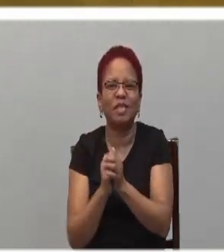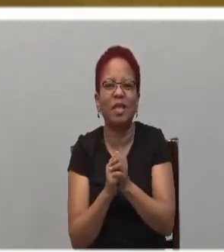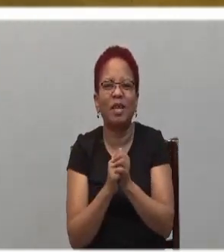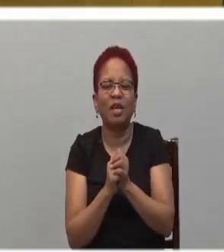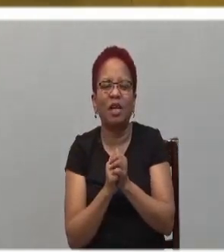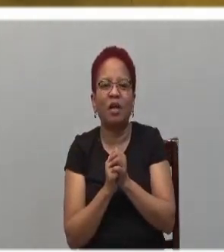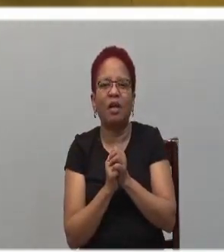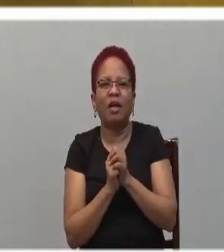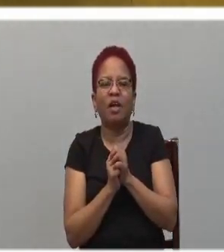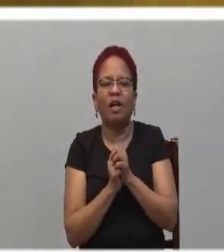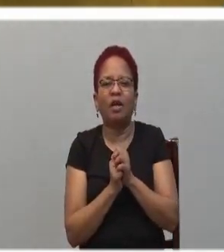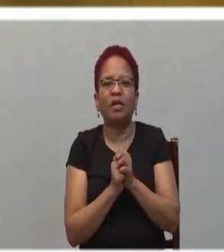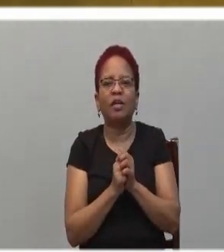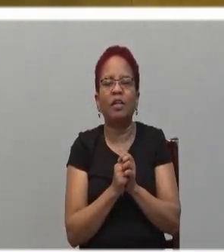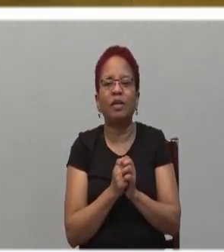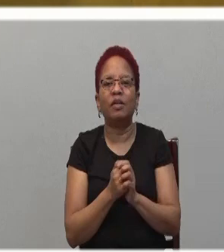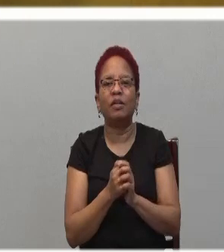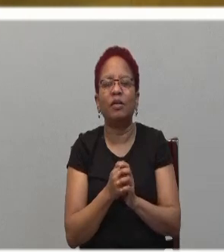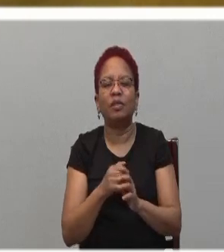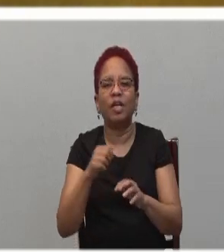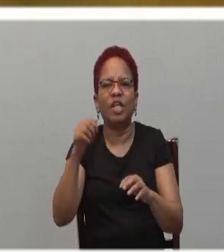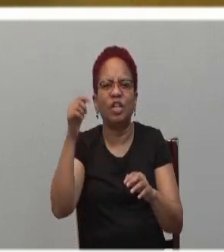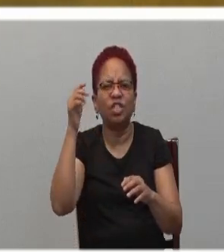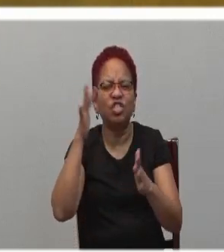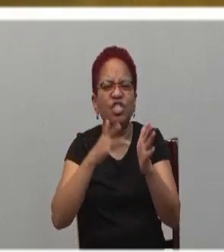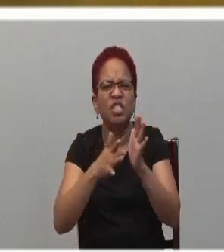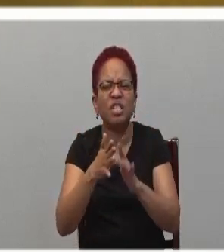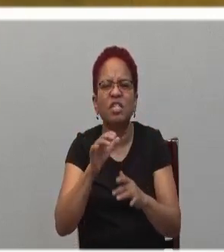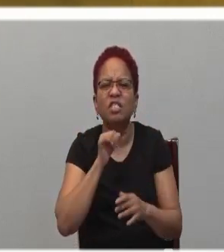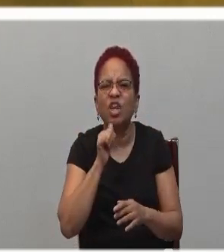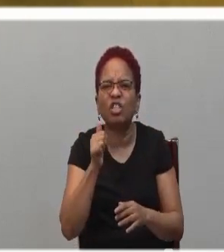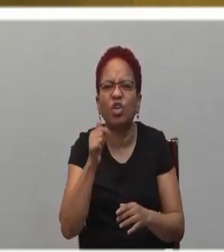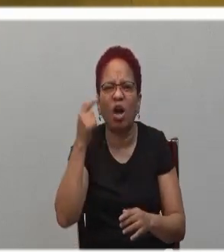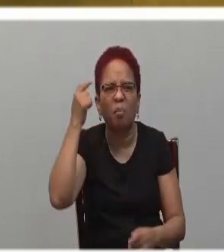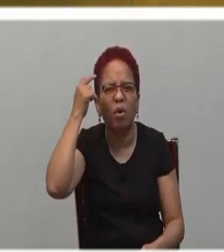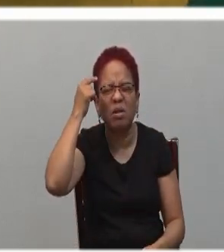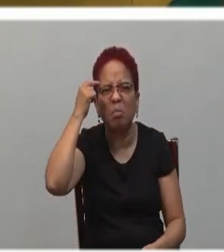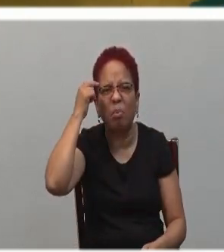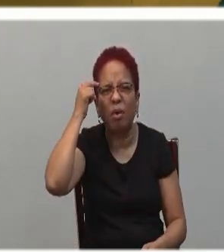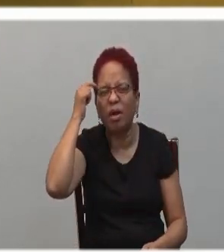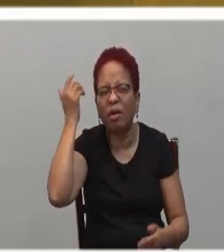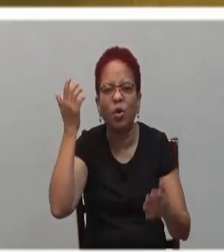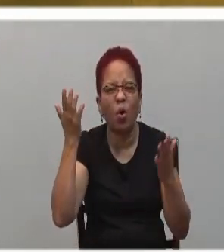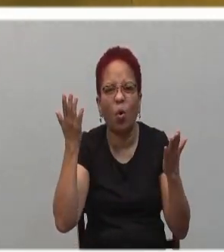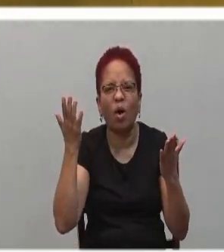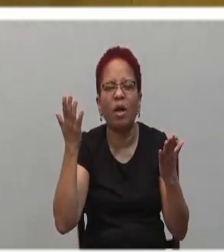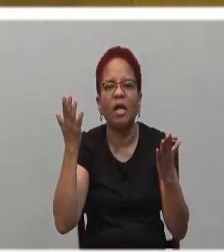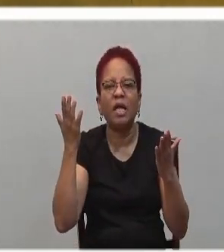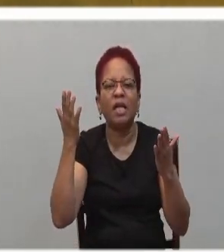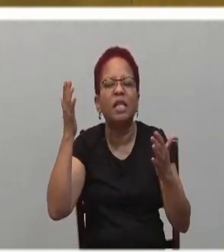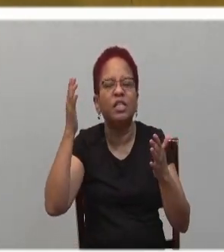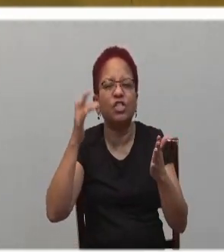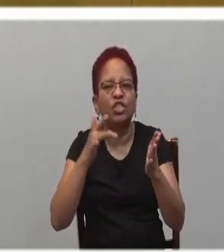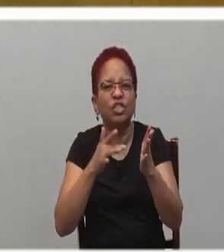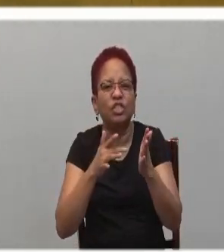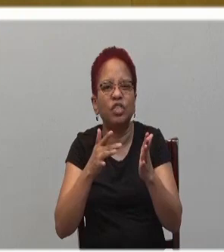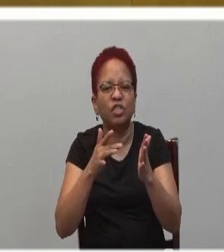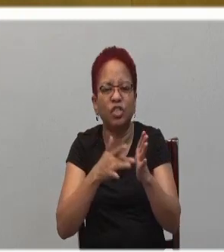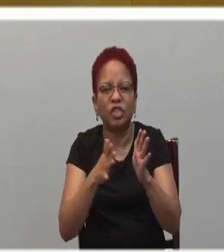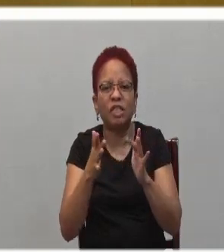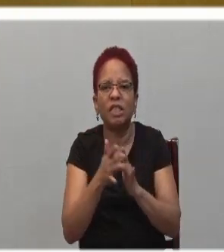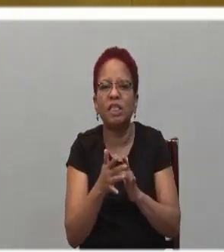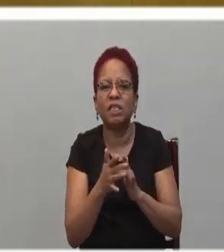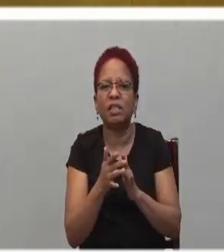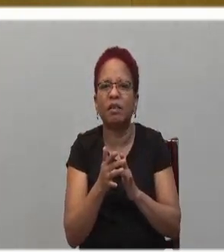father has of the son or an intellectual knowledge that the son has of the father. By knowing, Jesus means